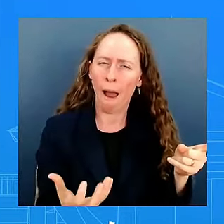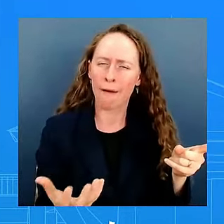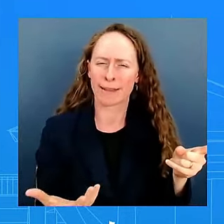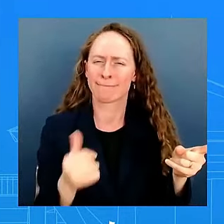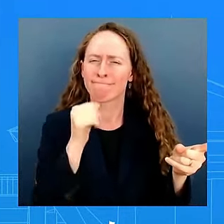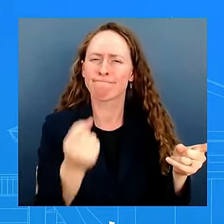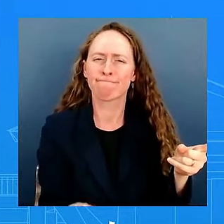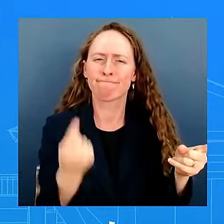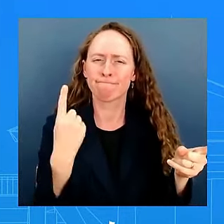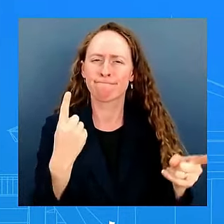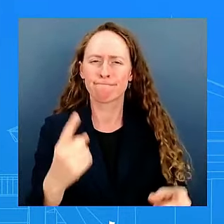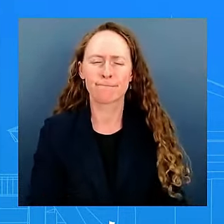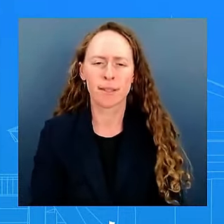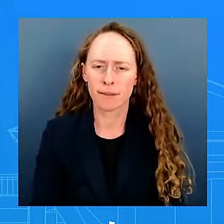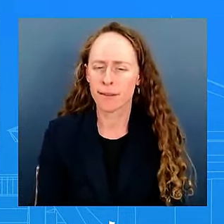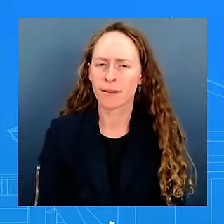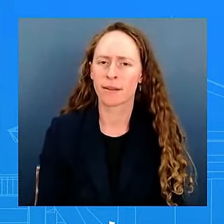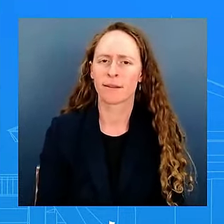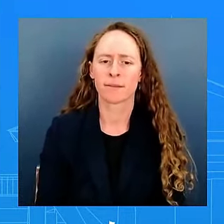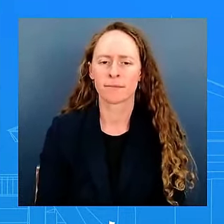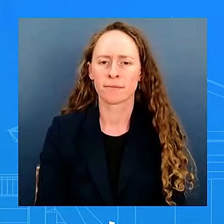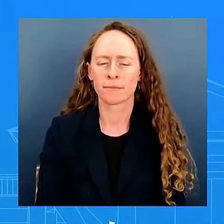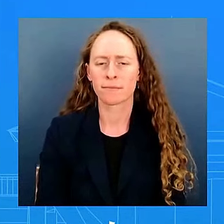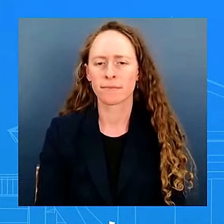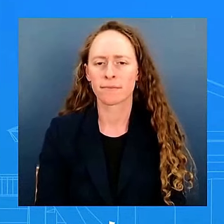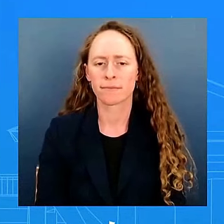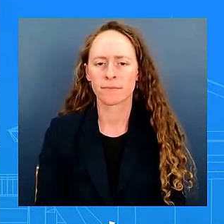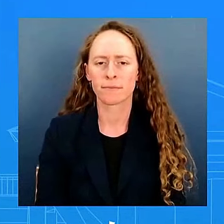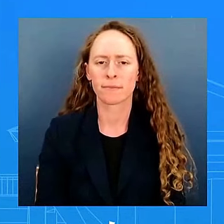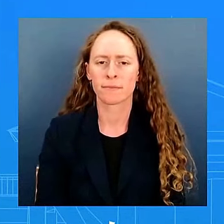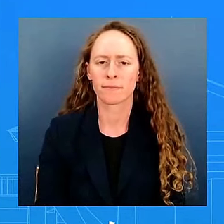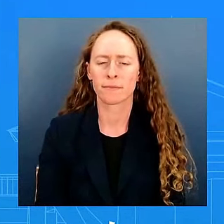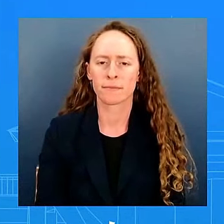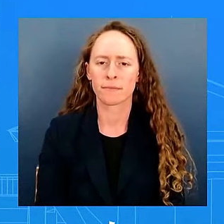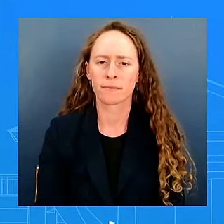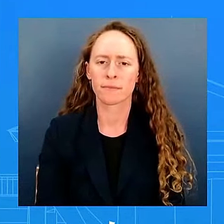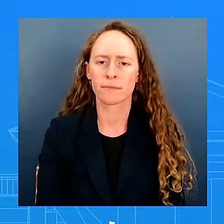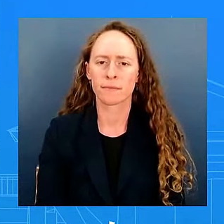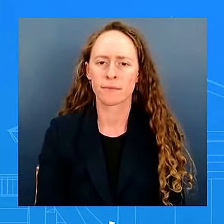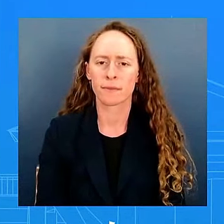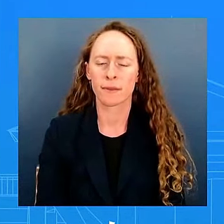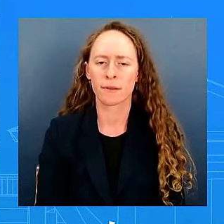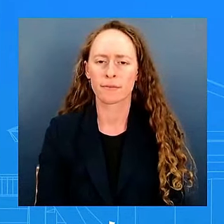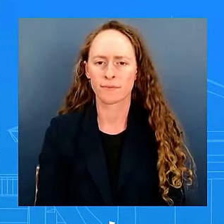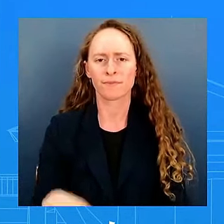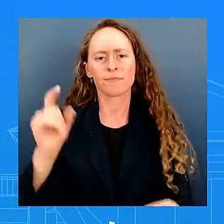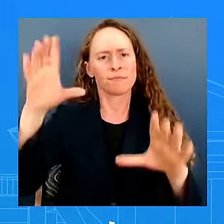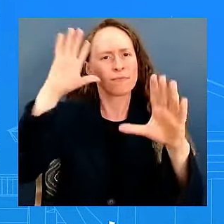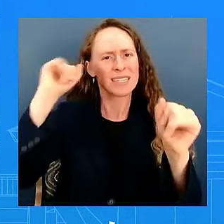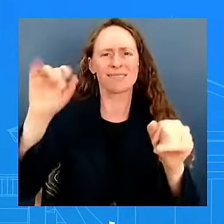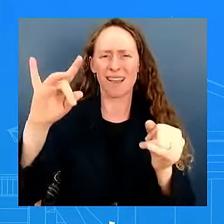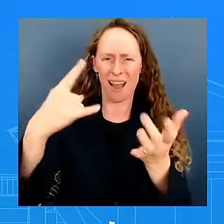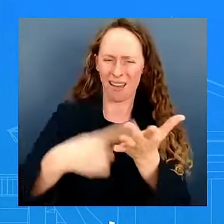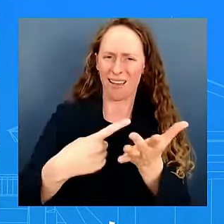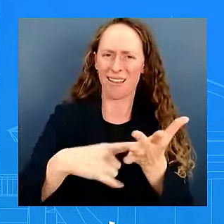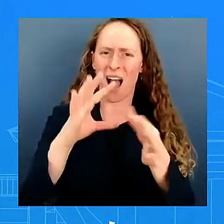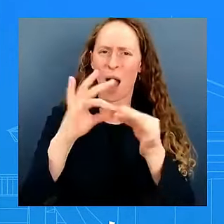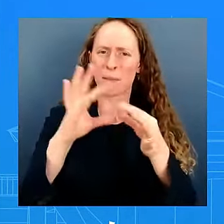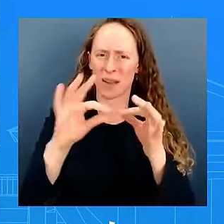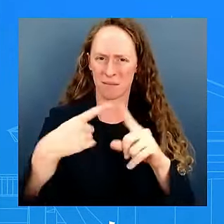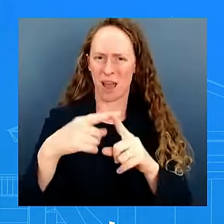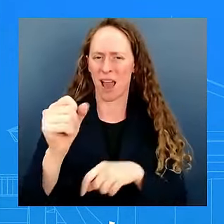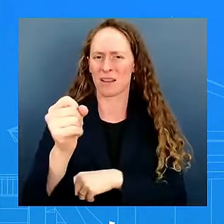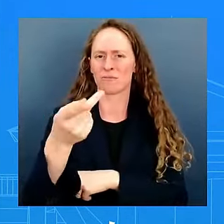the president spoke about uh the issue affecting springfield uh today why today and and he did reference the former